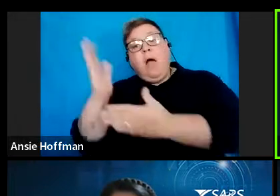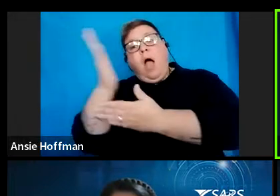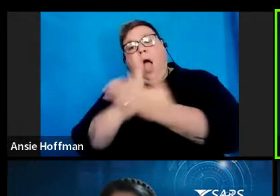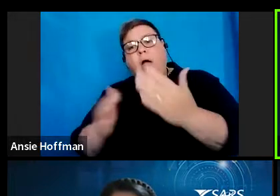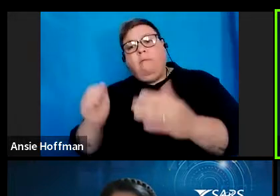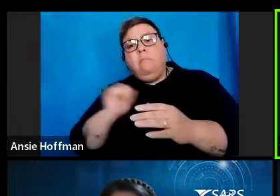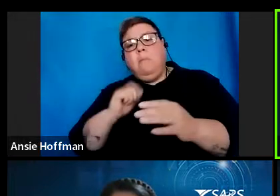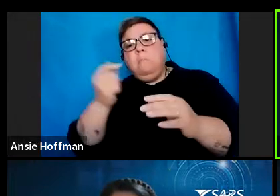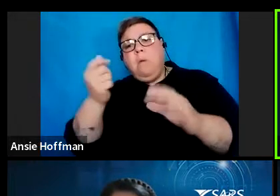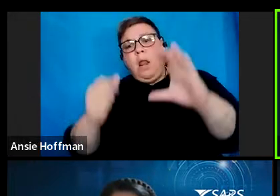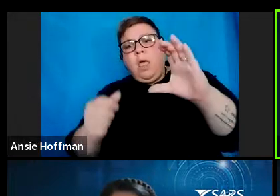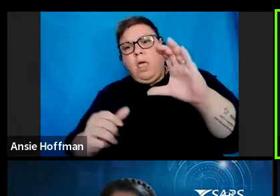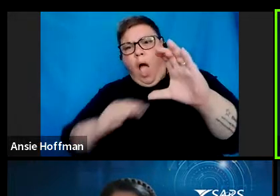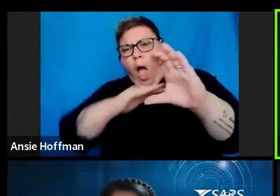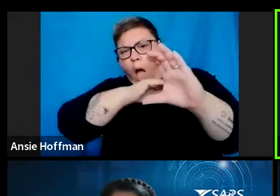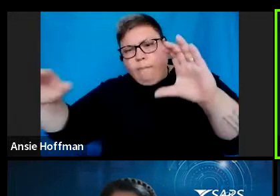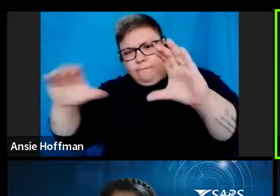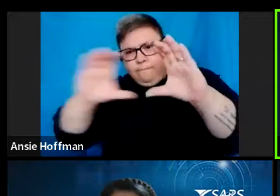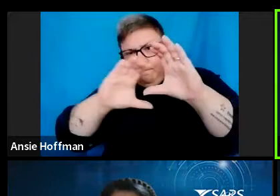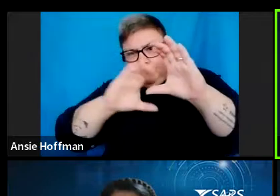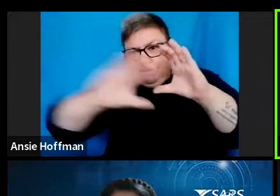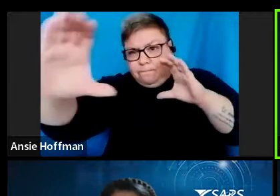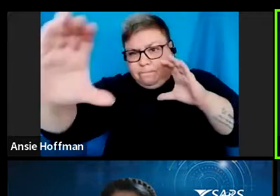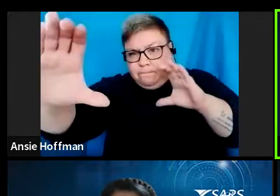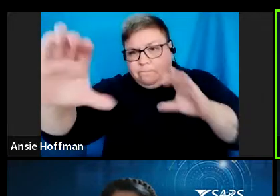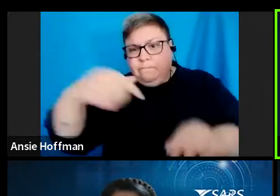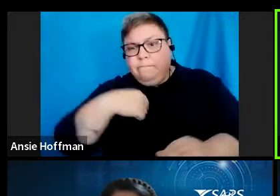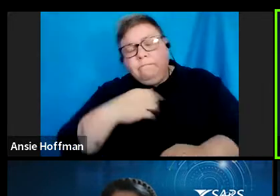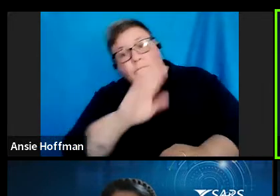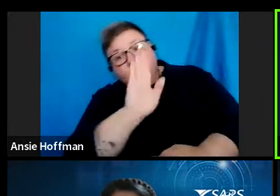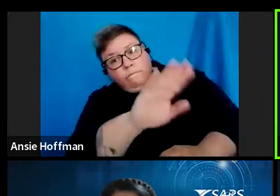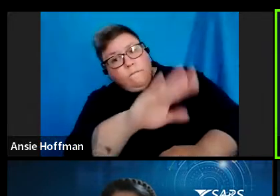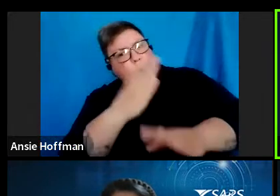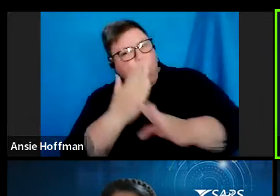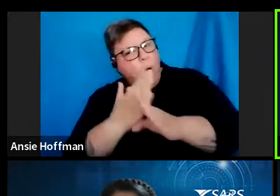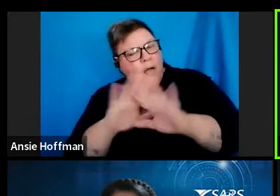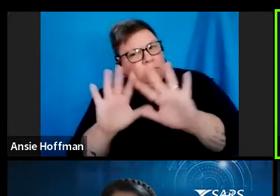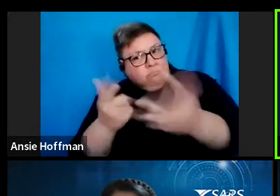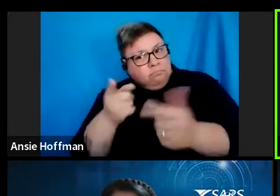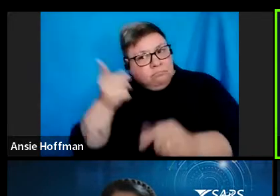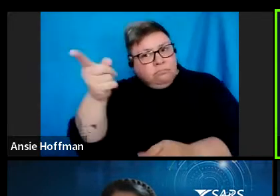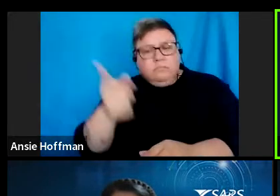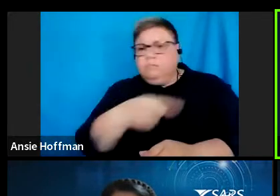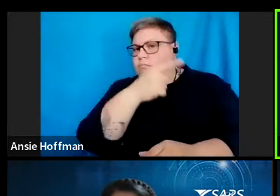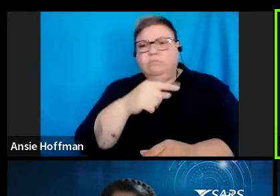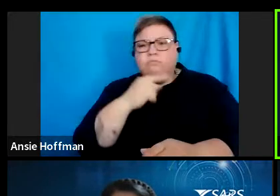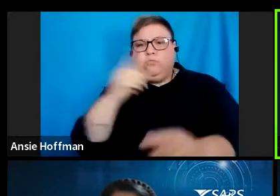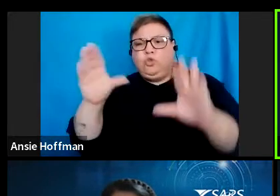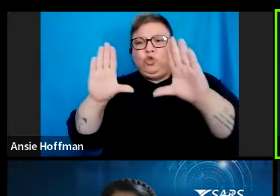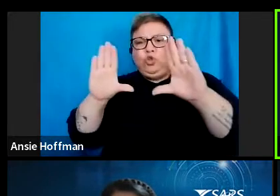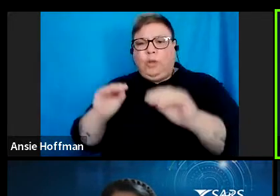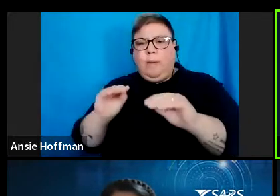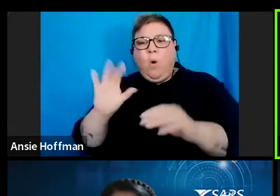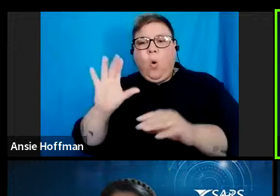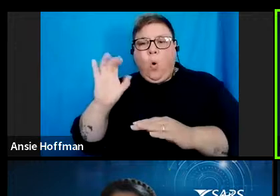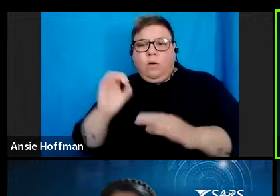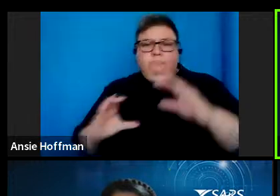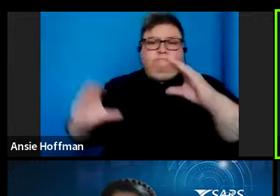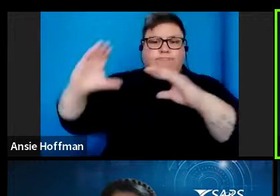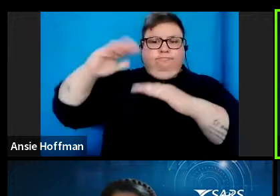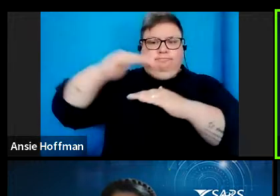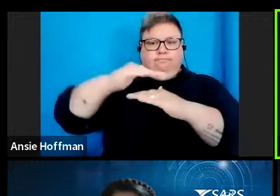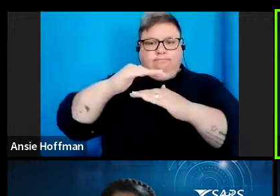deducted by SASE. When I asked, my employer said there was a stop order on top of the rate for the lump sum.